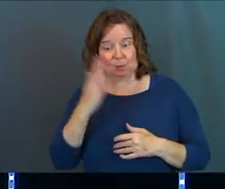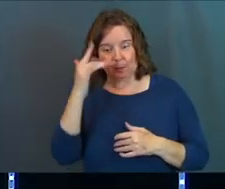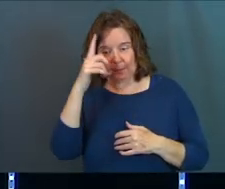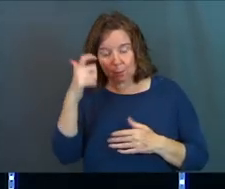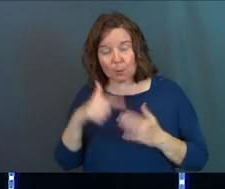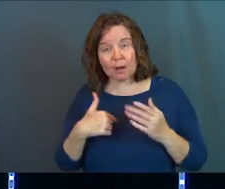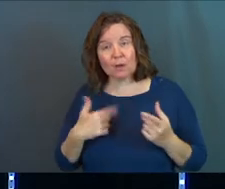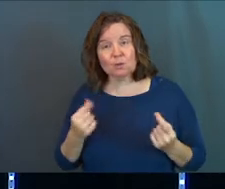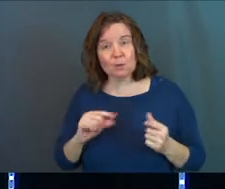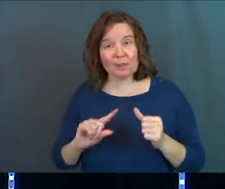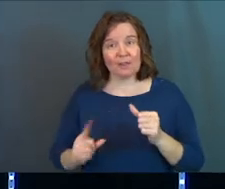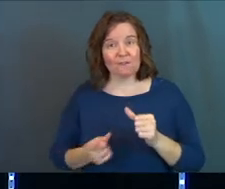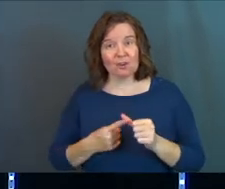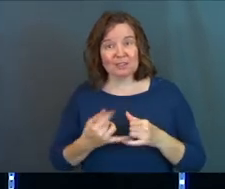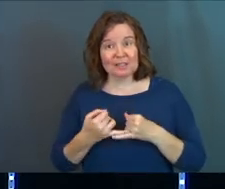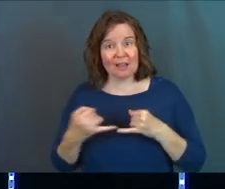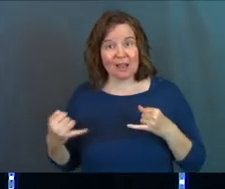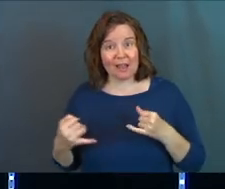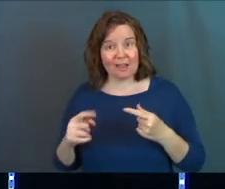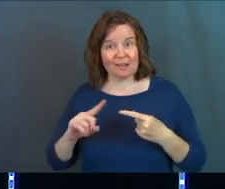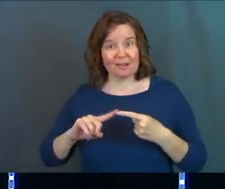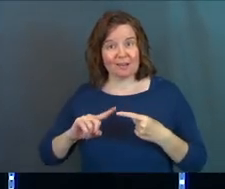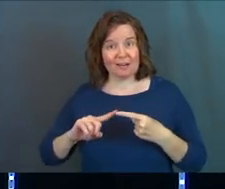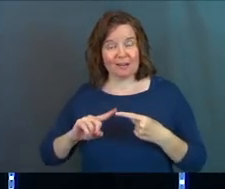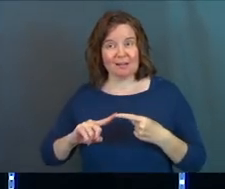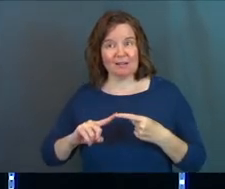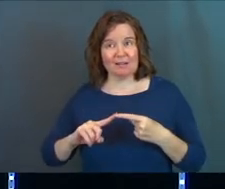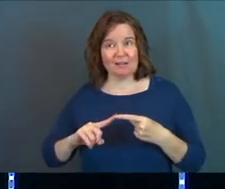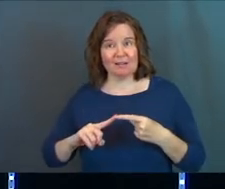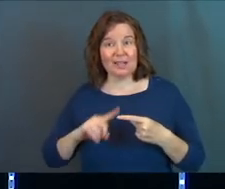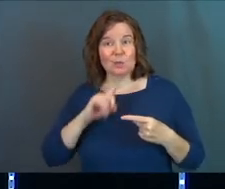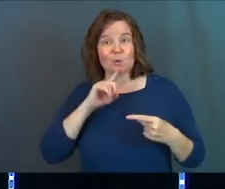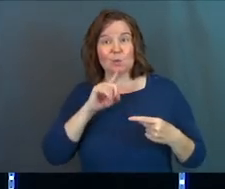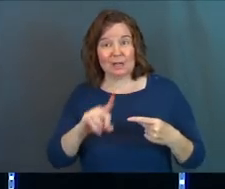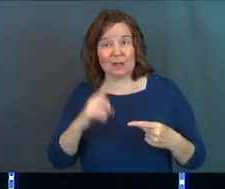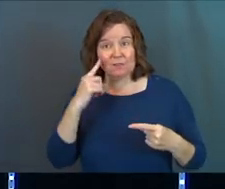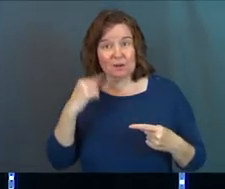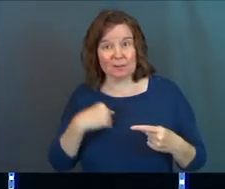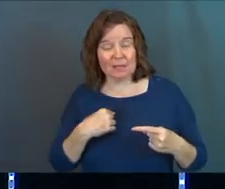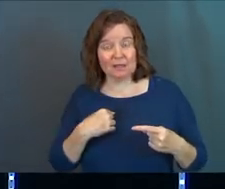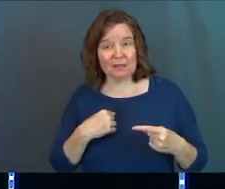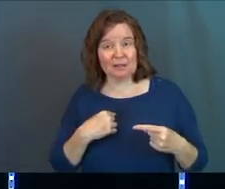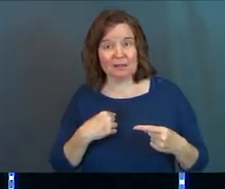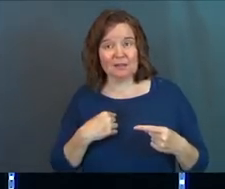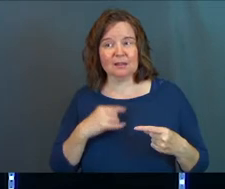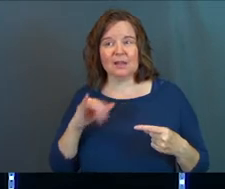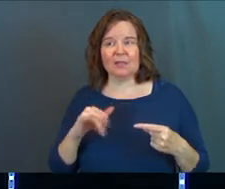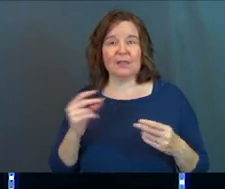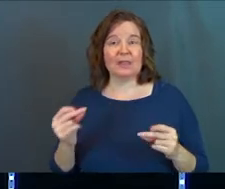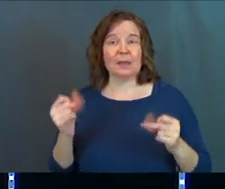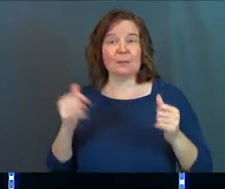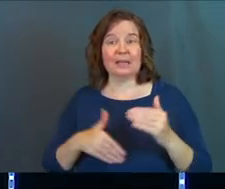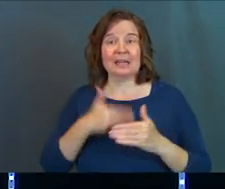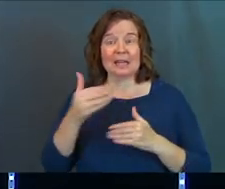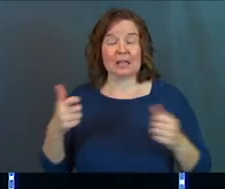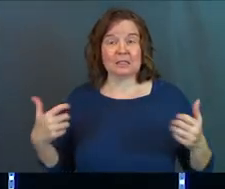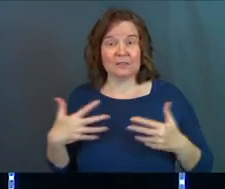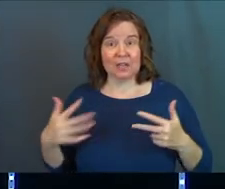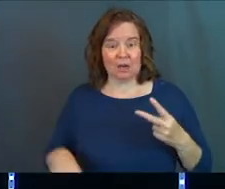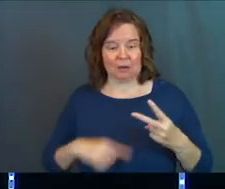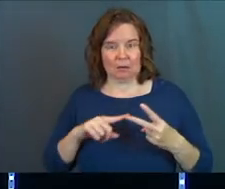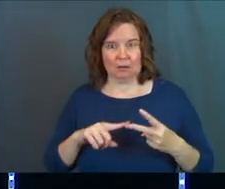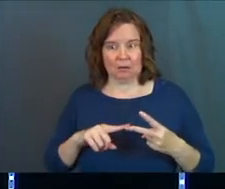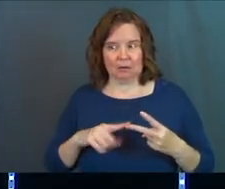Because what I was doing with the first line, it was so real to me that the immediate next fear